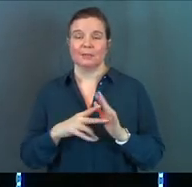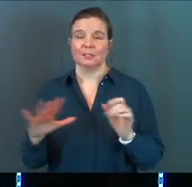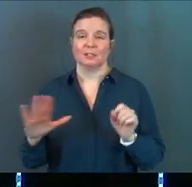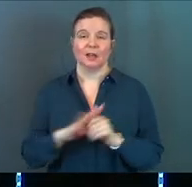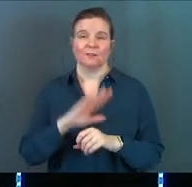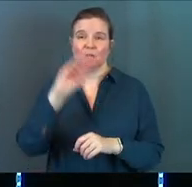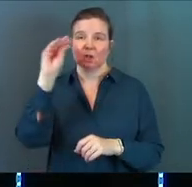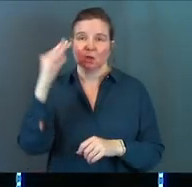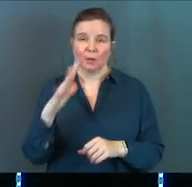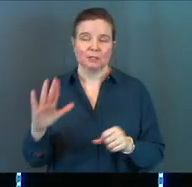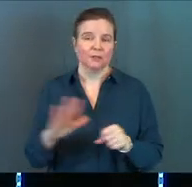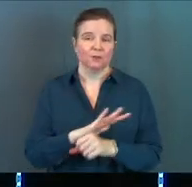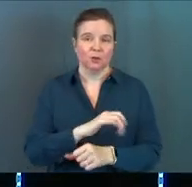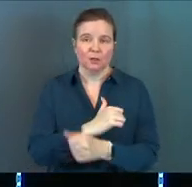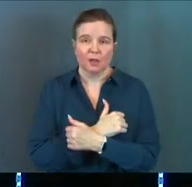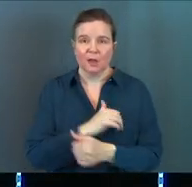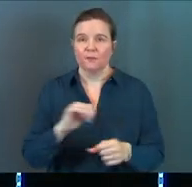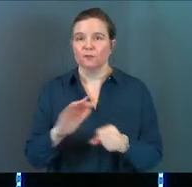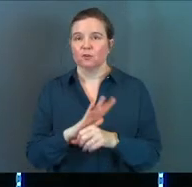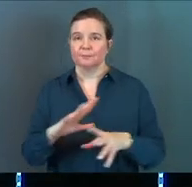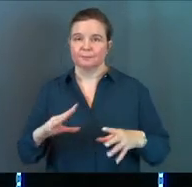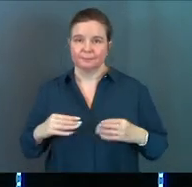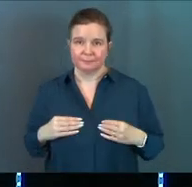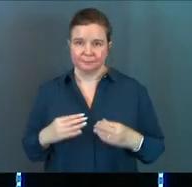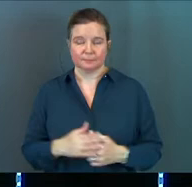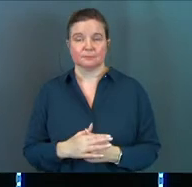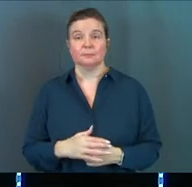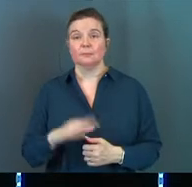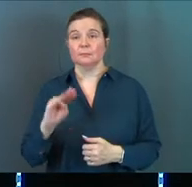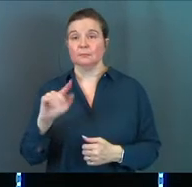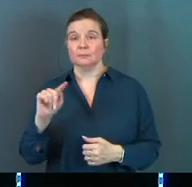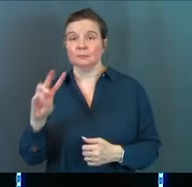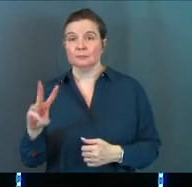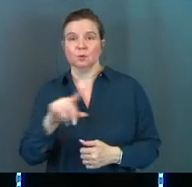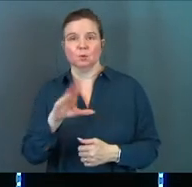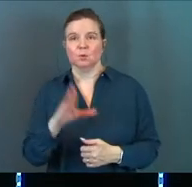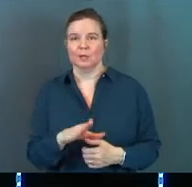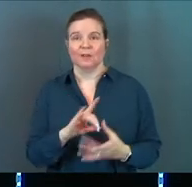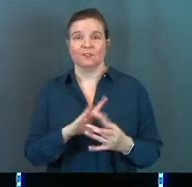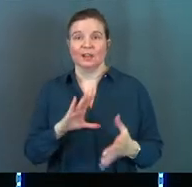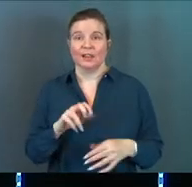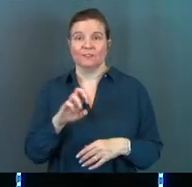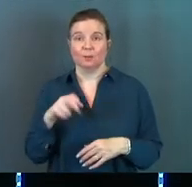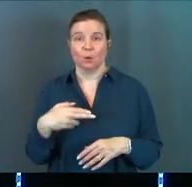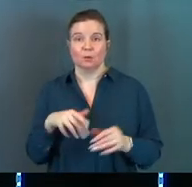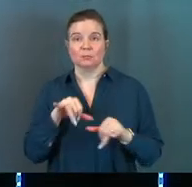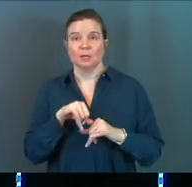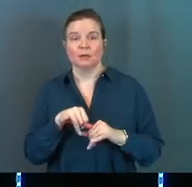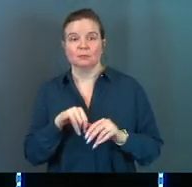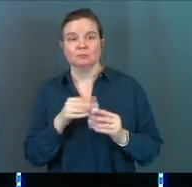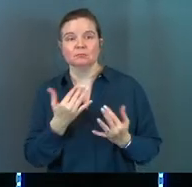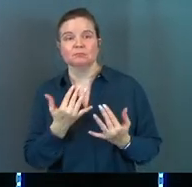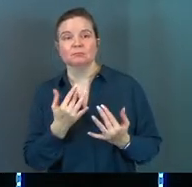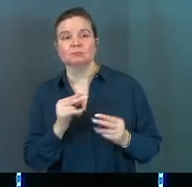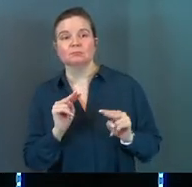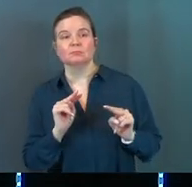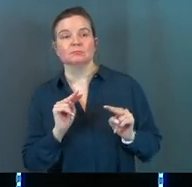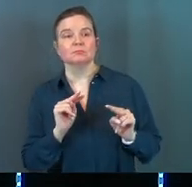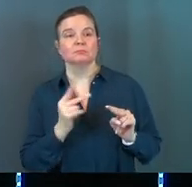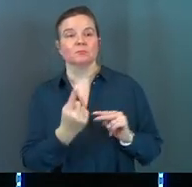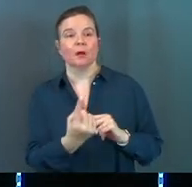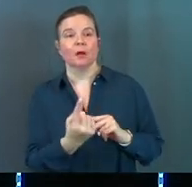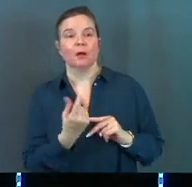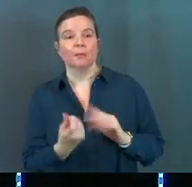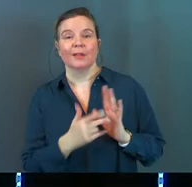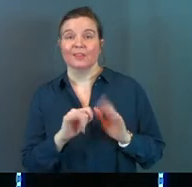full grace, full love, full acceptance. And by the way, you never left the porch. You never left the porch